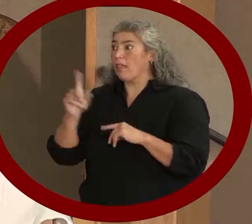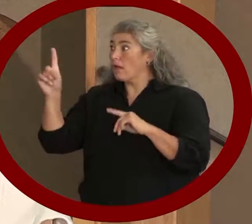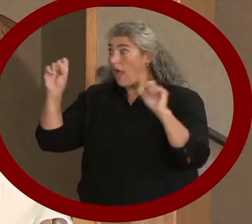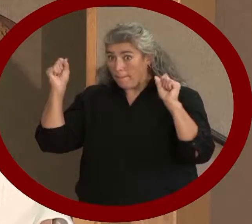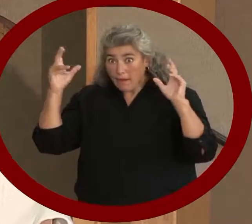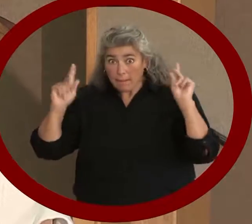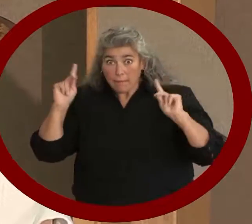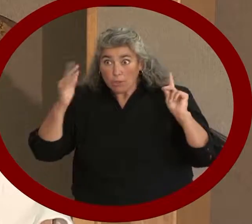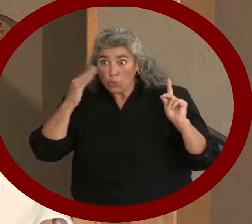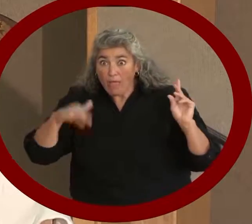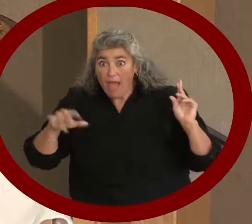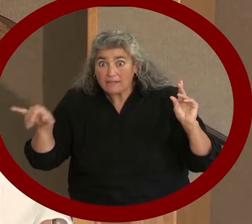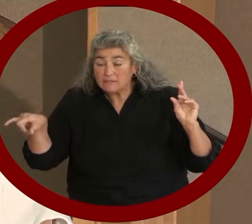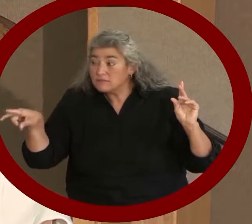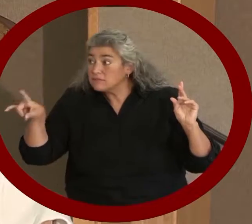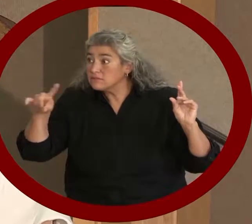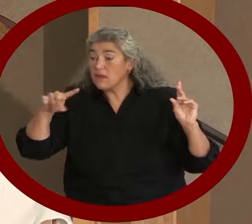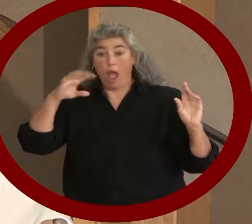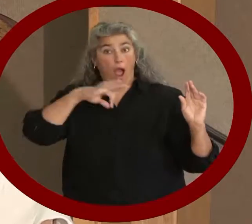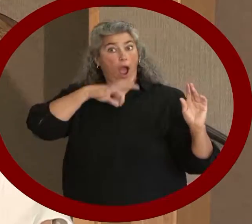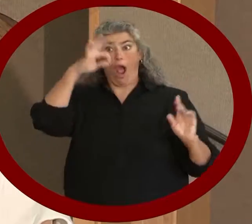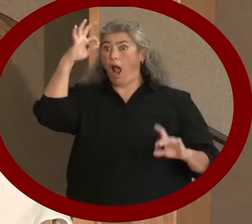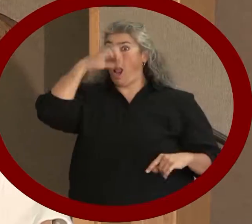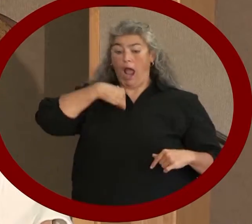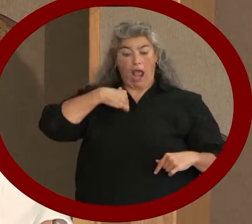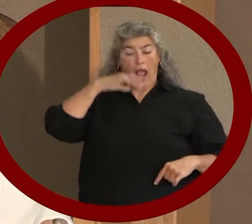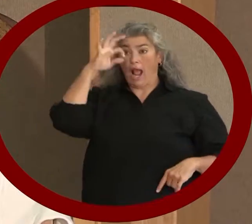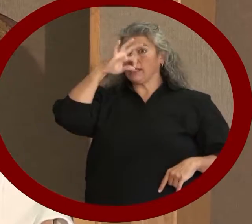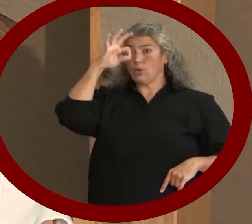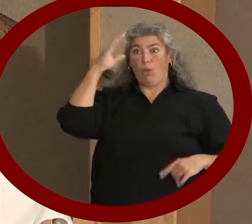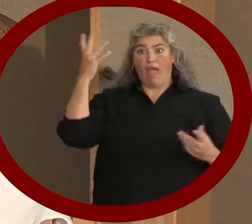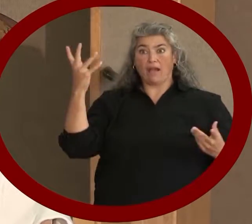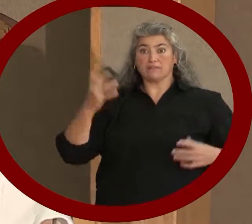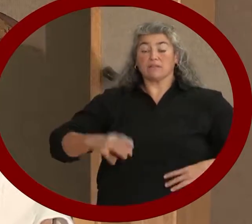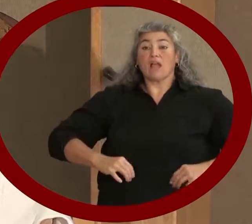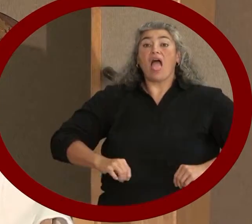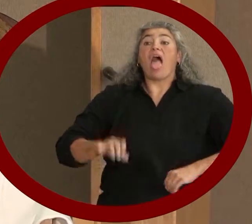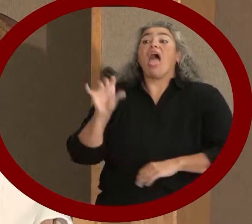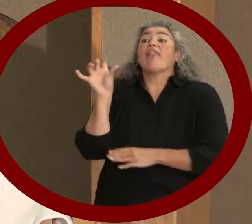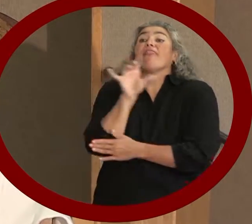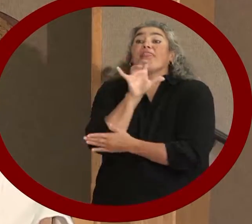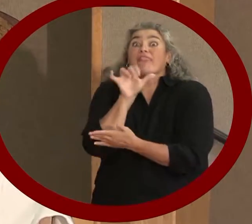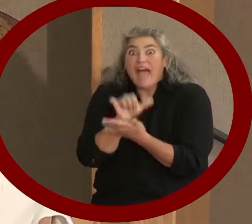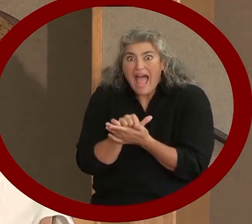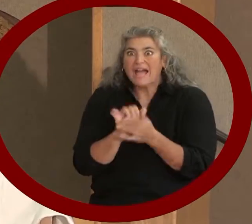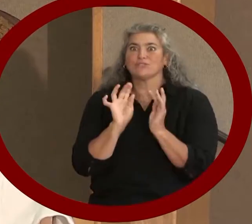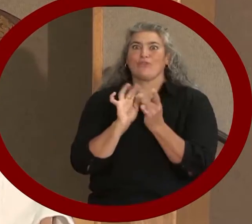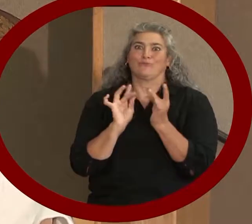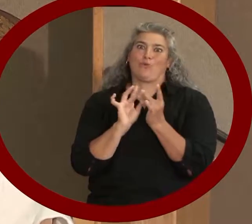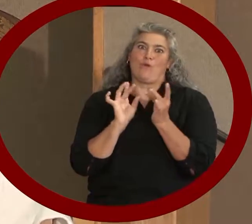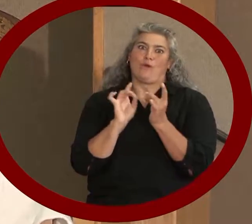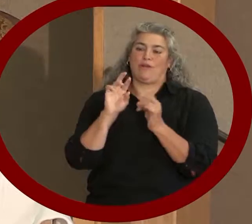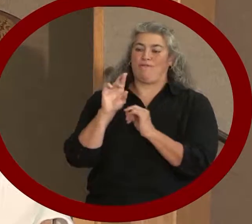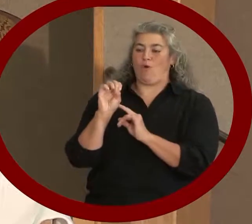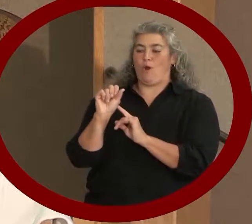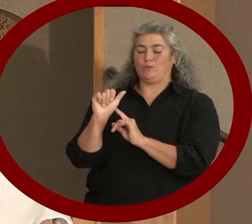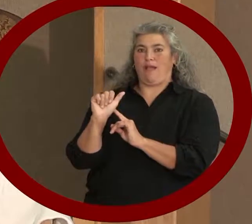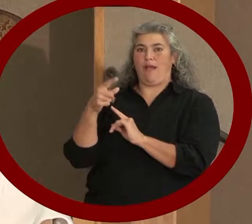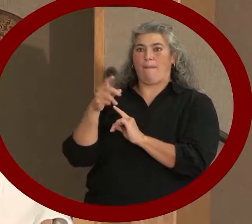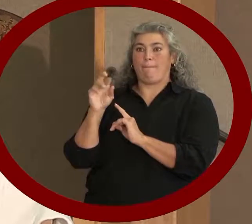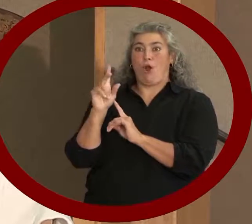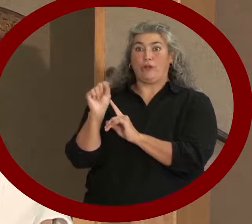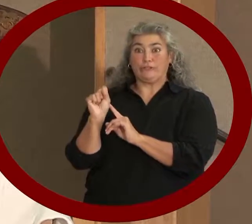here in the audience. Well, I didn't know that, and that is the story about Rosa Parks. The